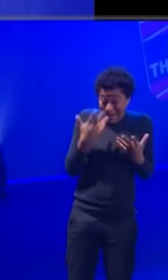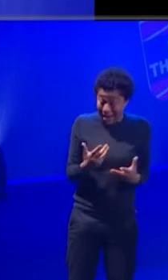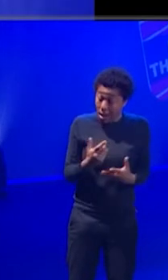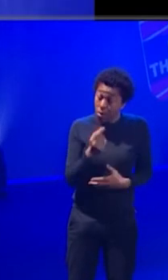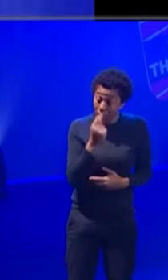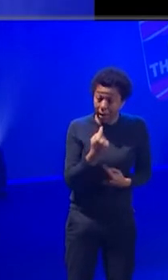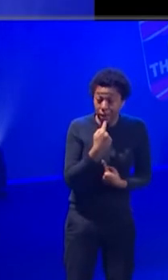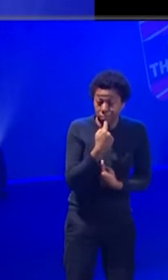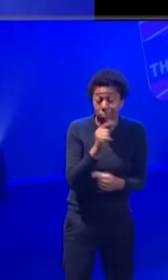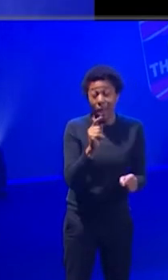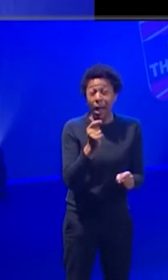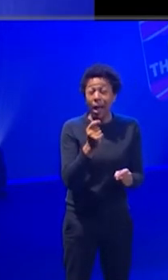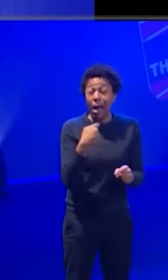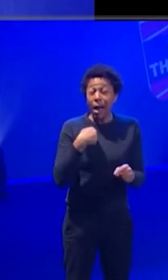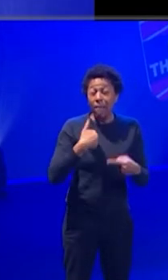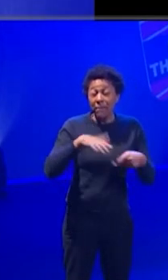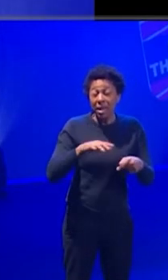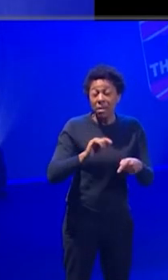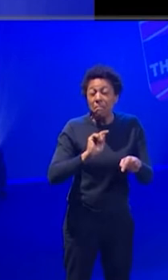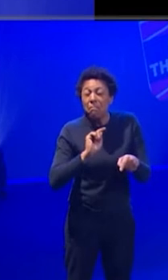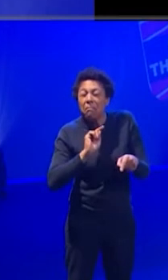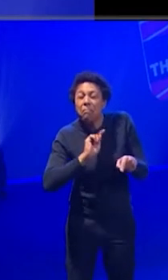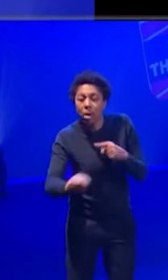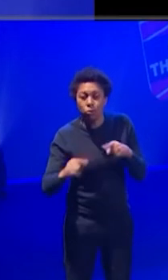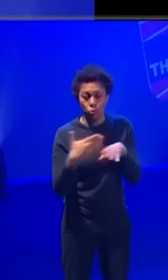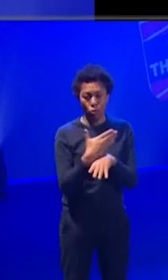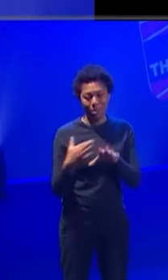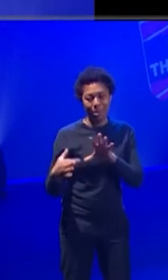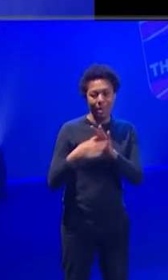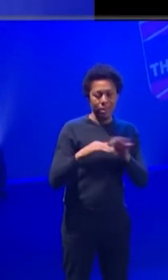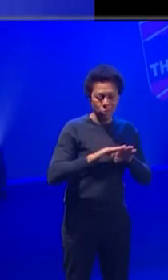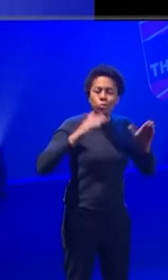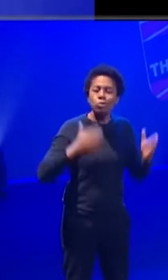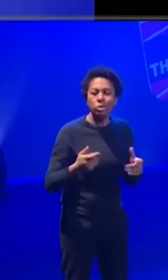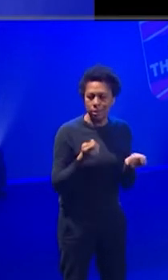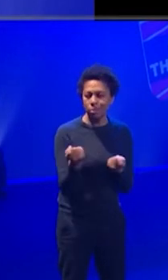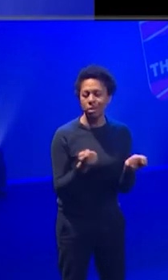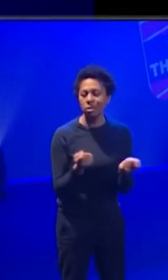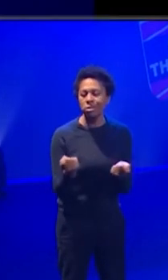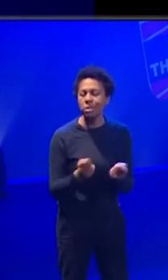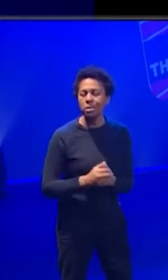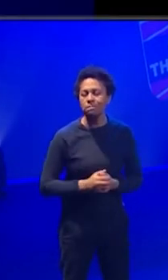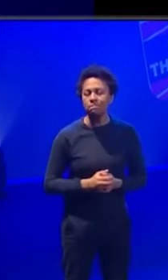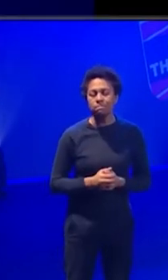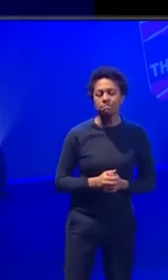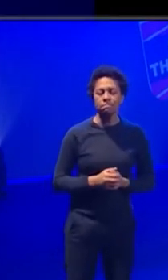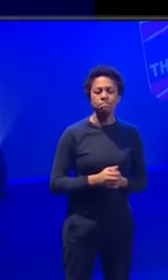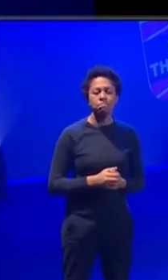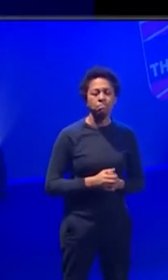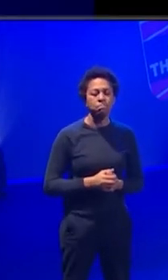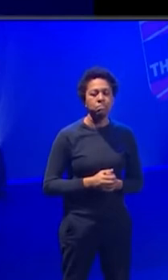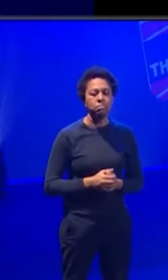there is for that stage management. I think the ones that I had not done really seriously were wigs and makeup.